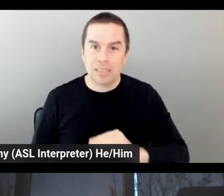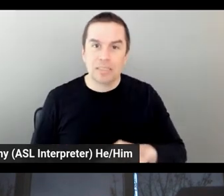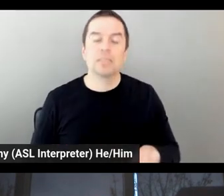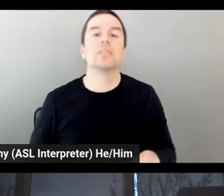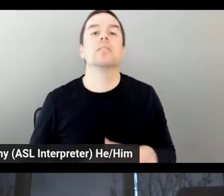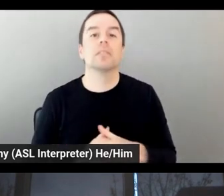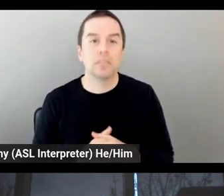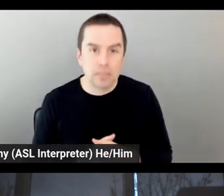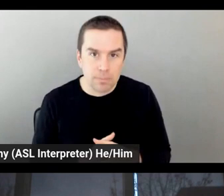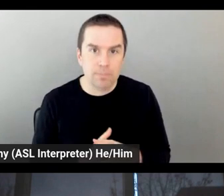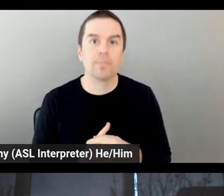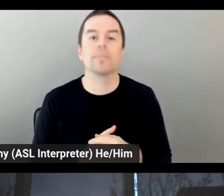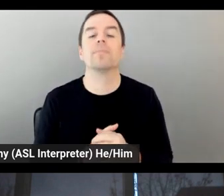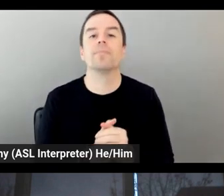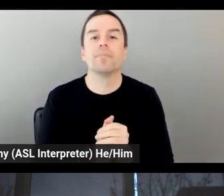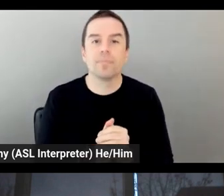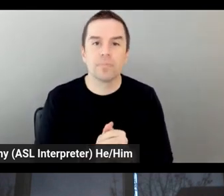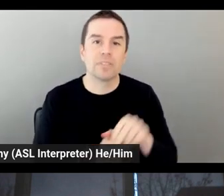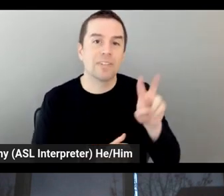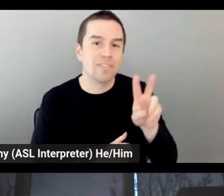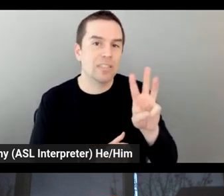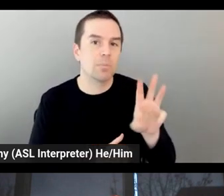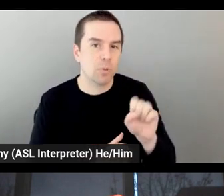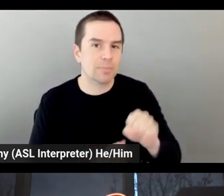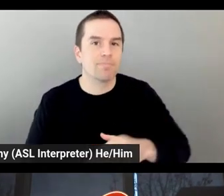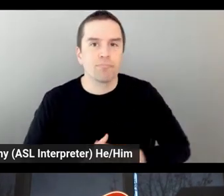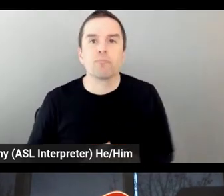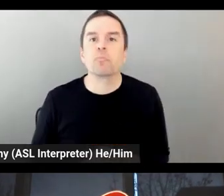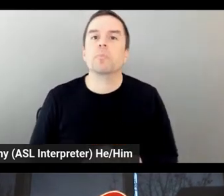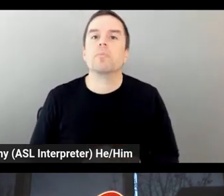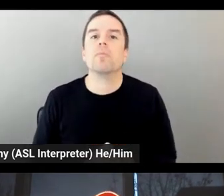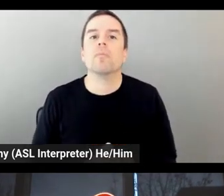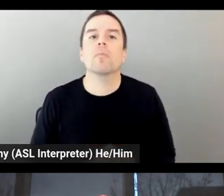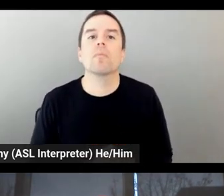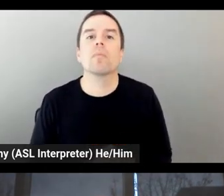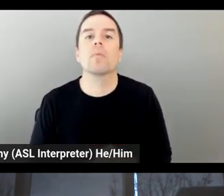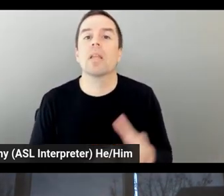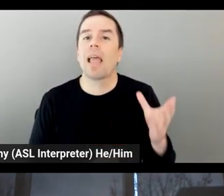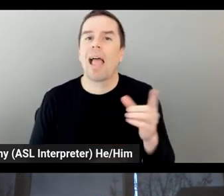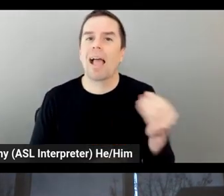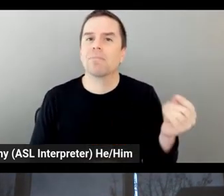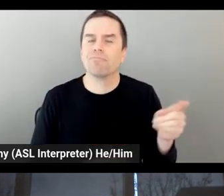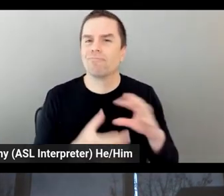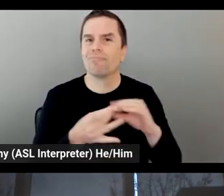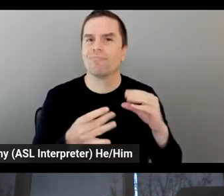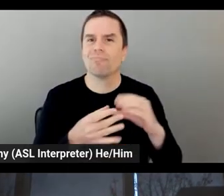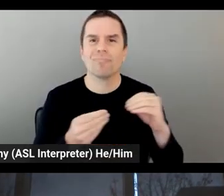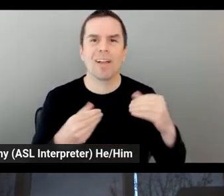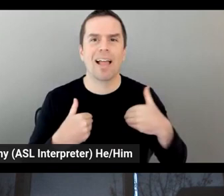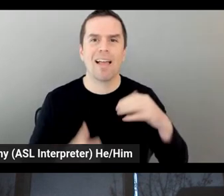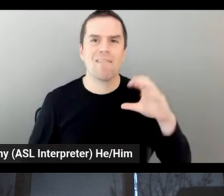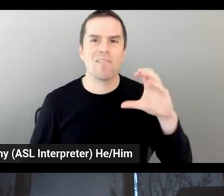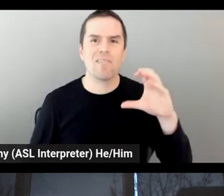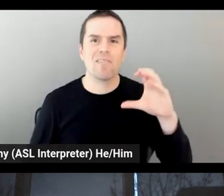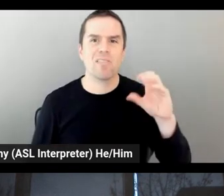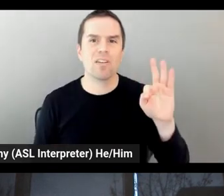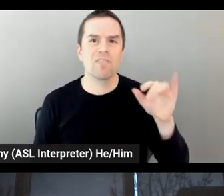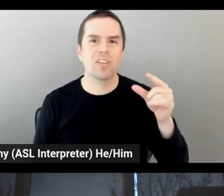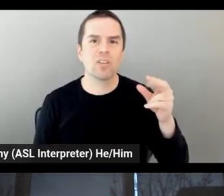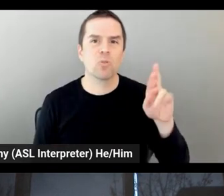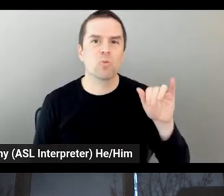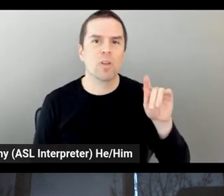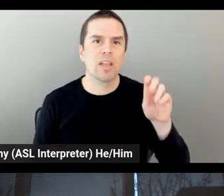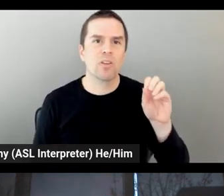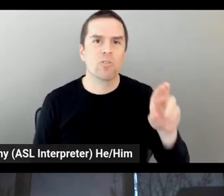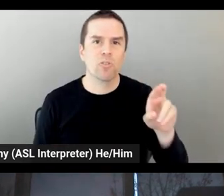a demo of the configurator at CES, obviously, and many, many other stuff. Thing is, customer experience is